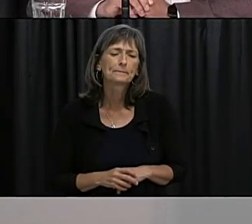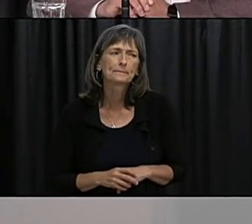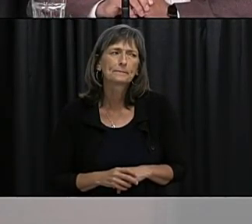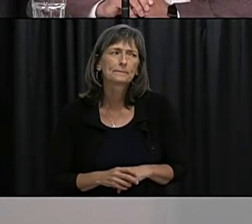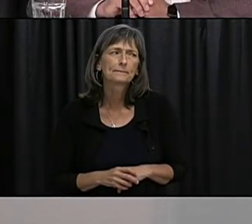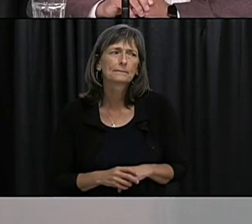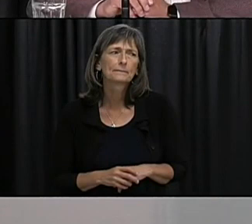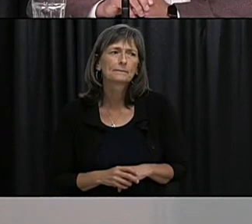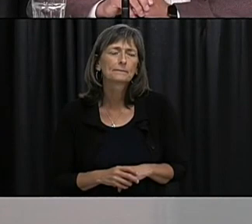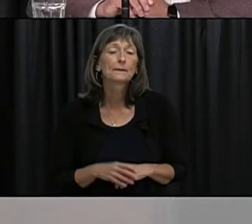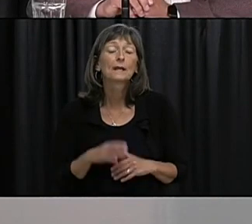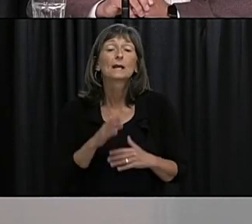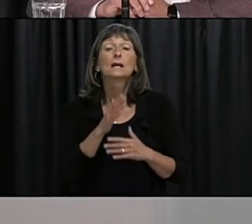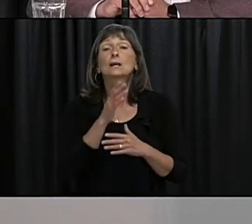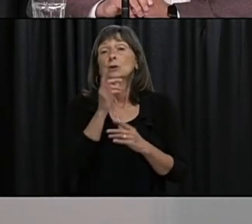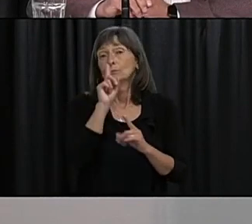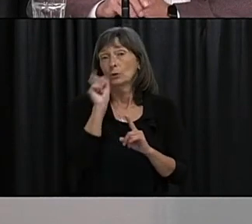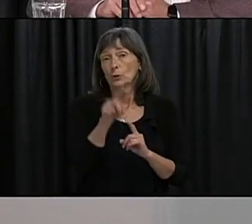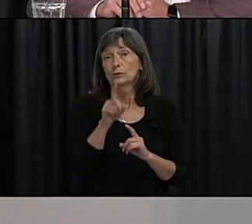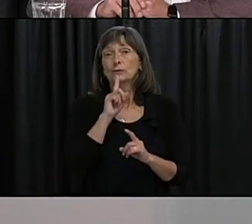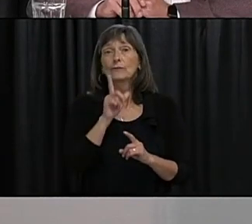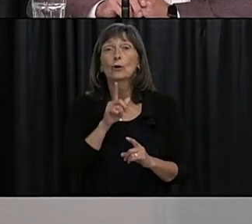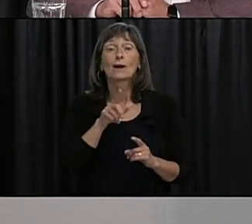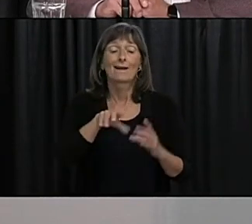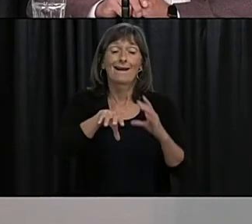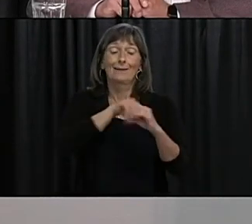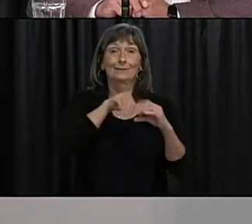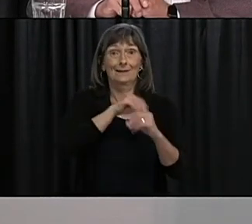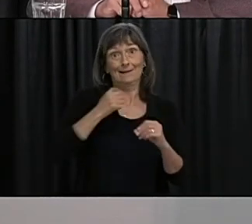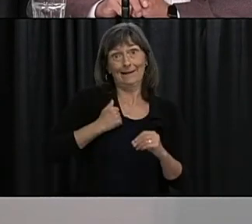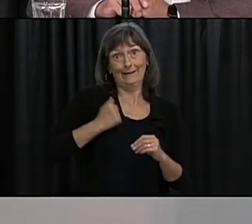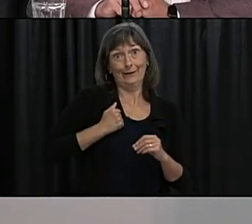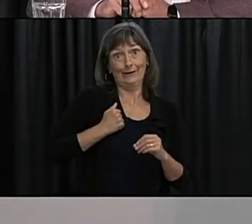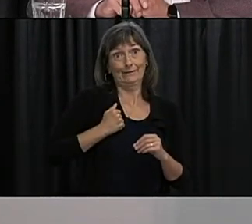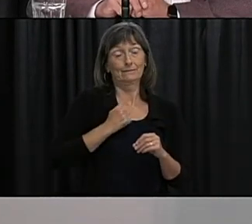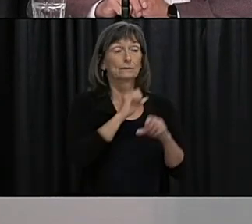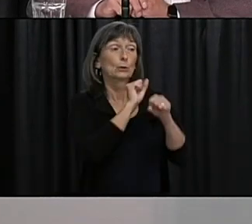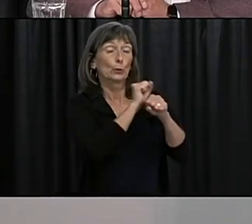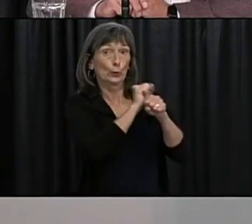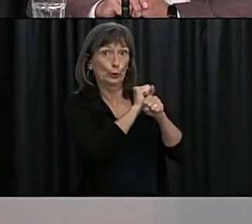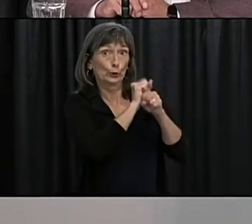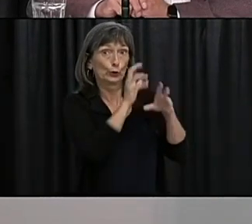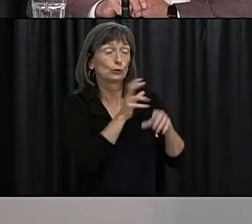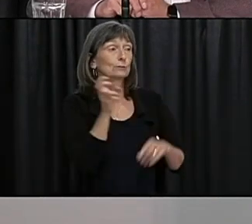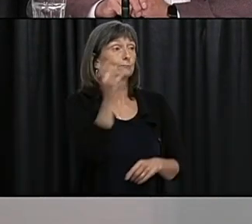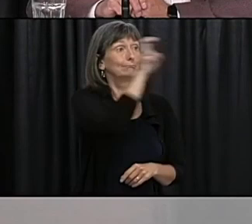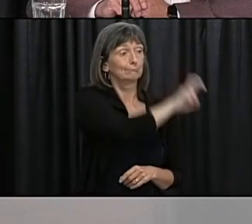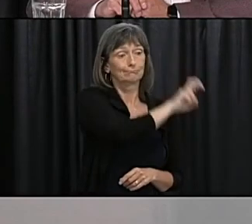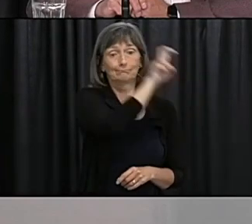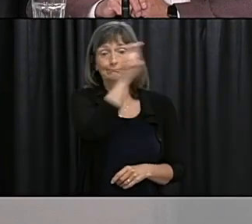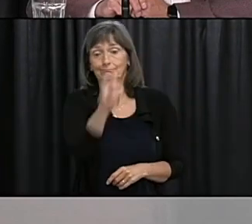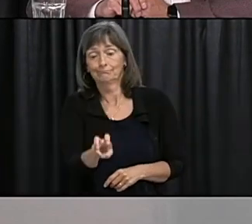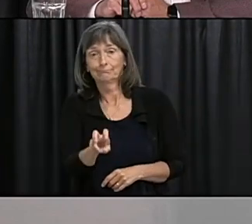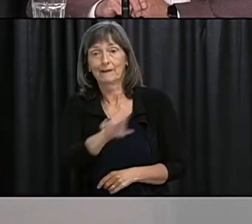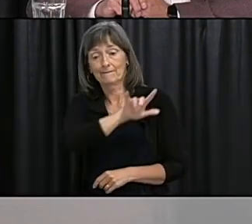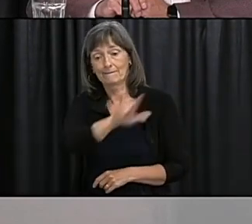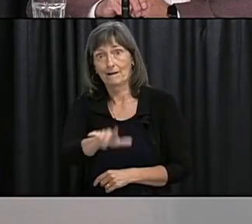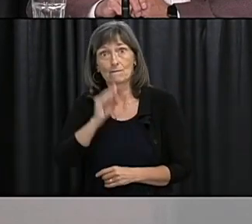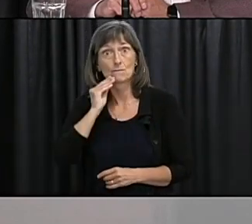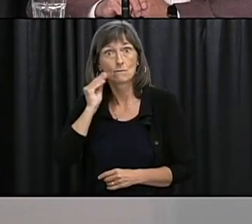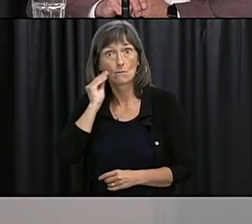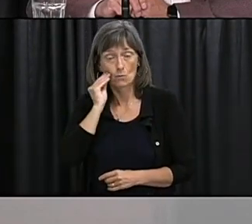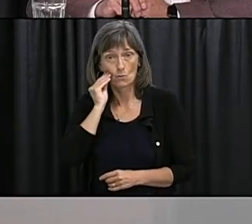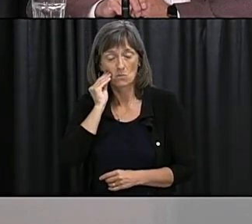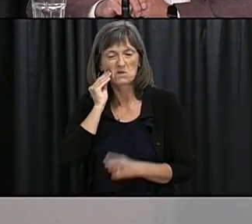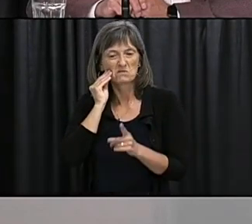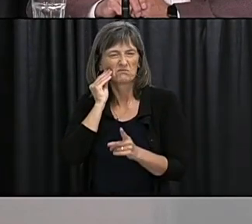workers who don't have to isolate coming from outside the country under the travel order it's